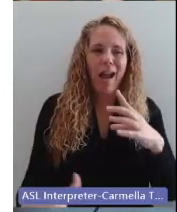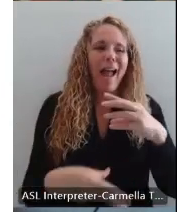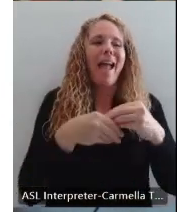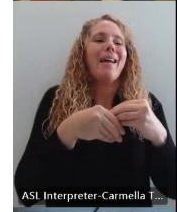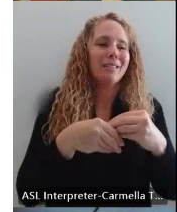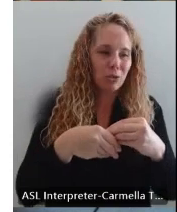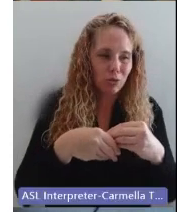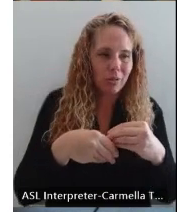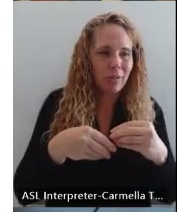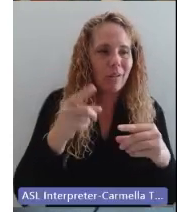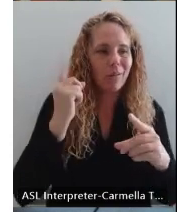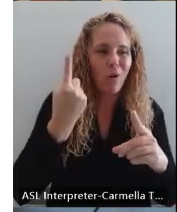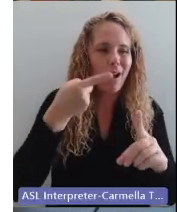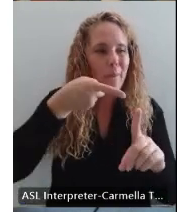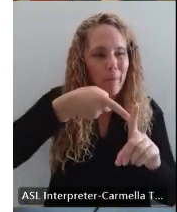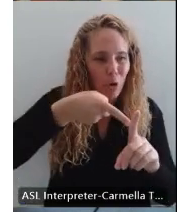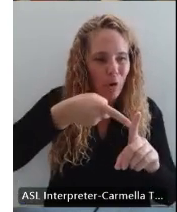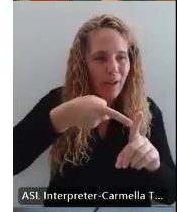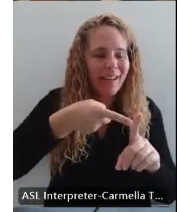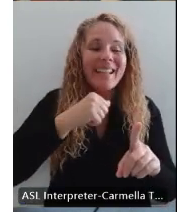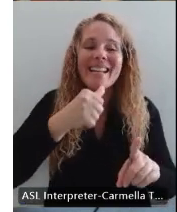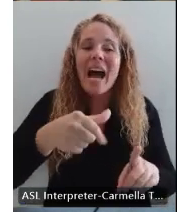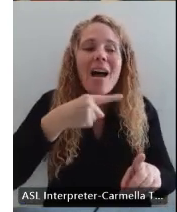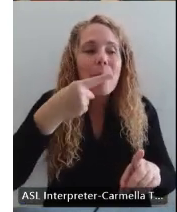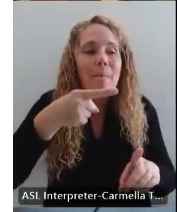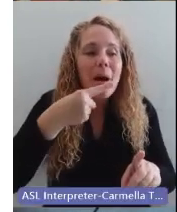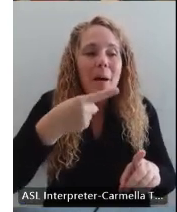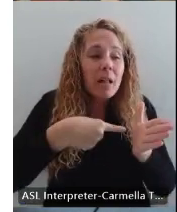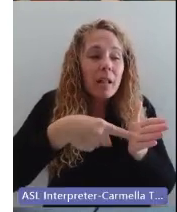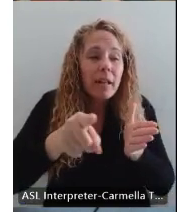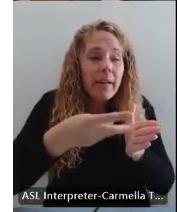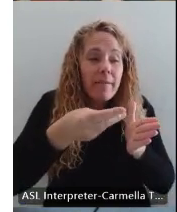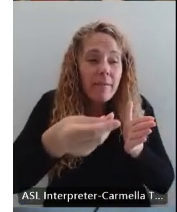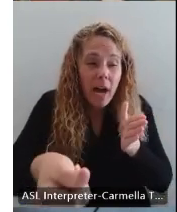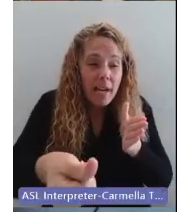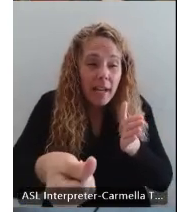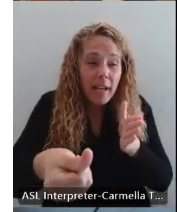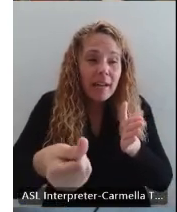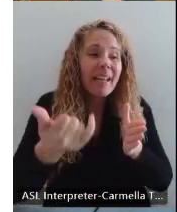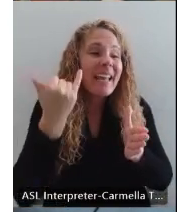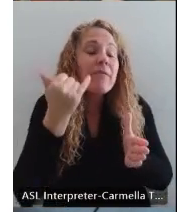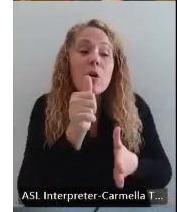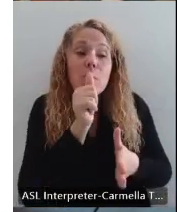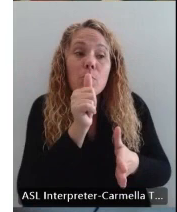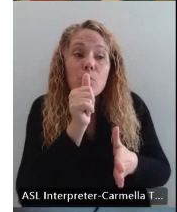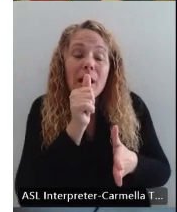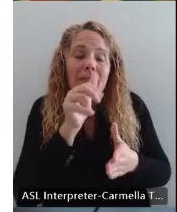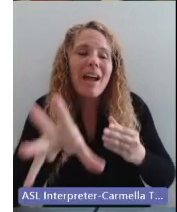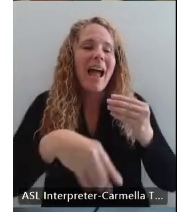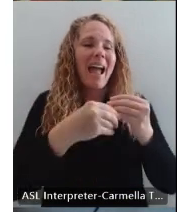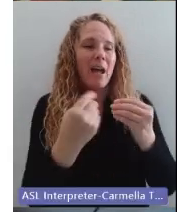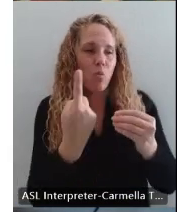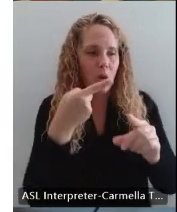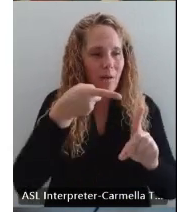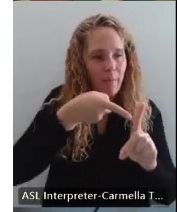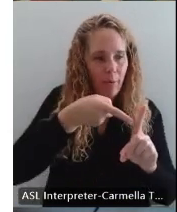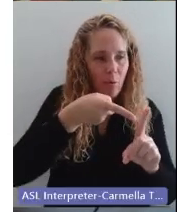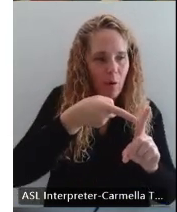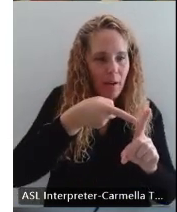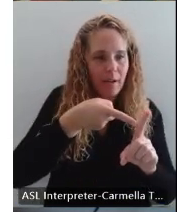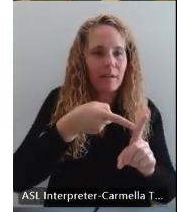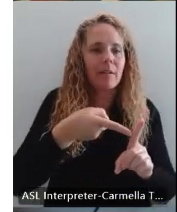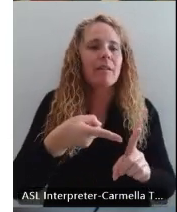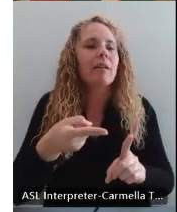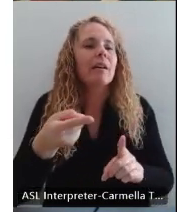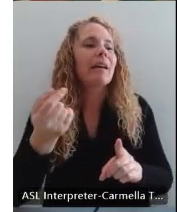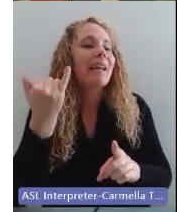If you're non-publicly funded entities, so if you're private, you get a point. If you are